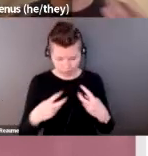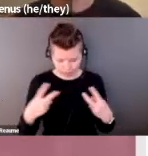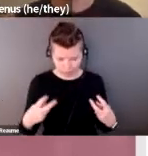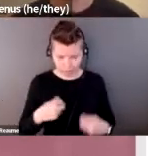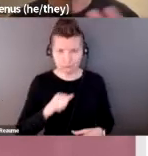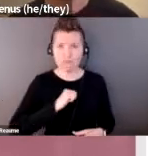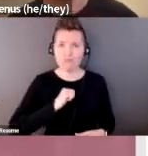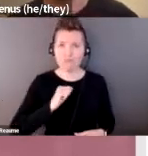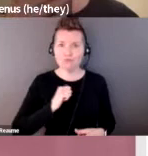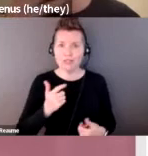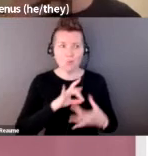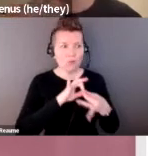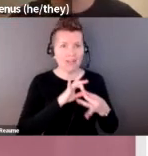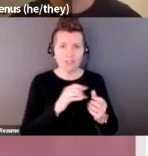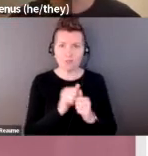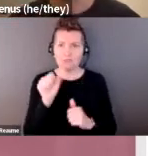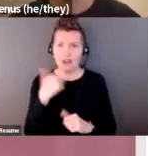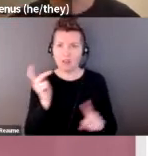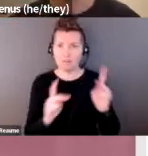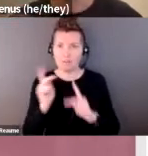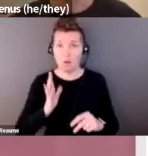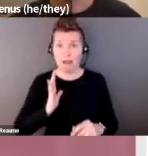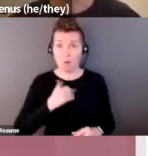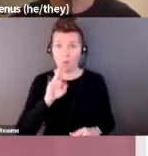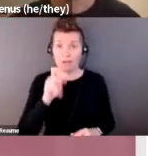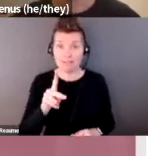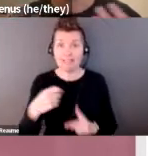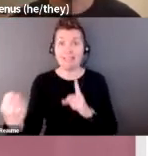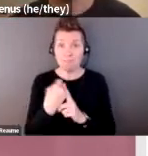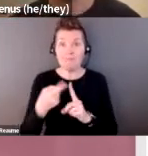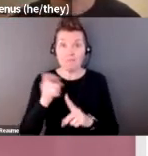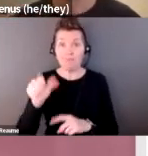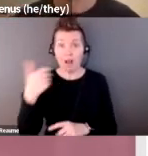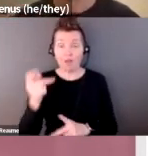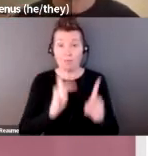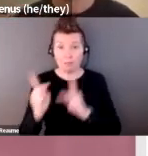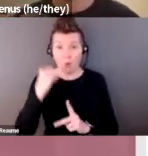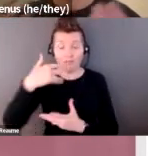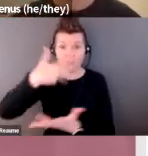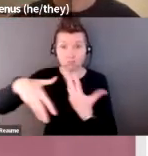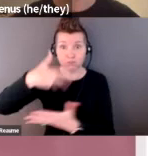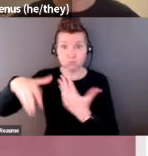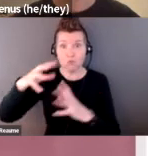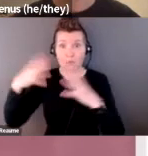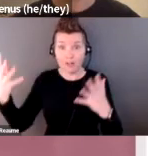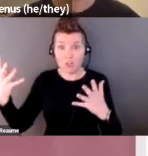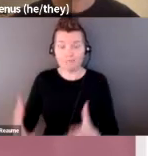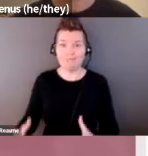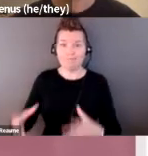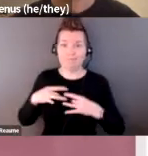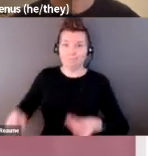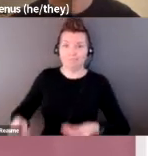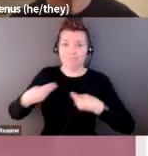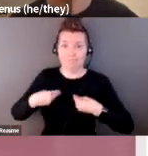people are or are not doing. And of course, that also impacts socialization, right, and how we actually can interact during a time of heightened